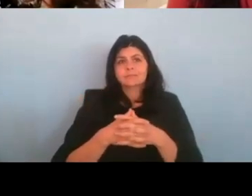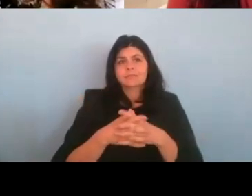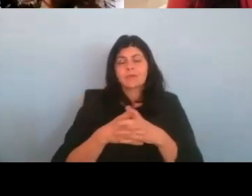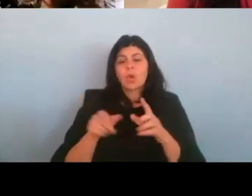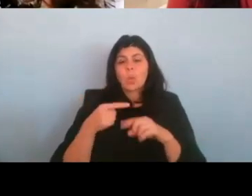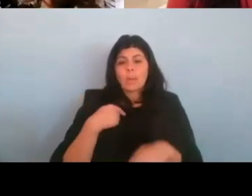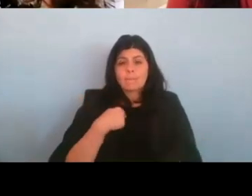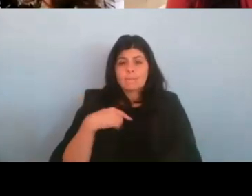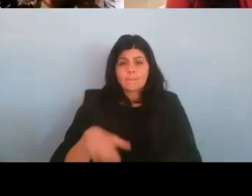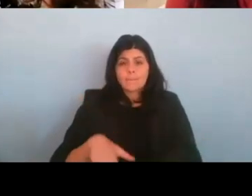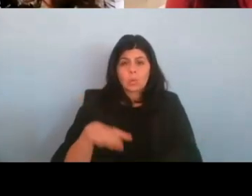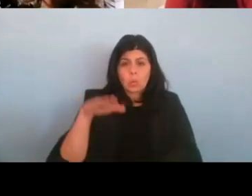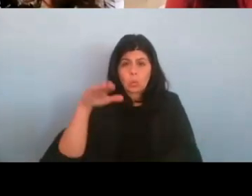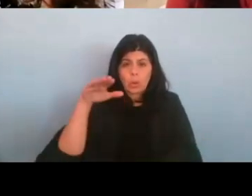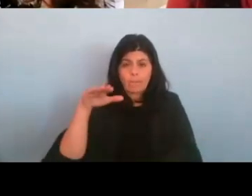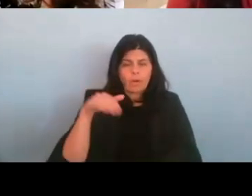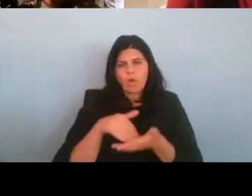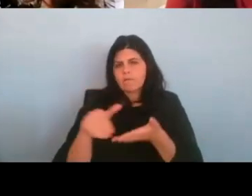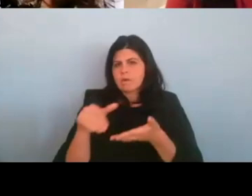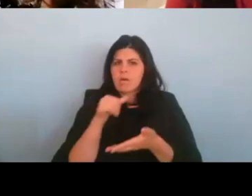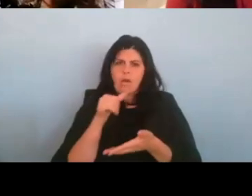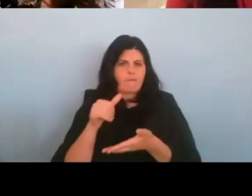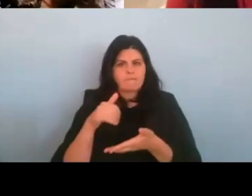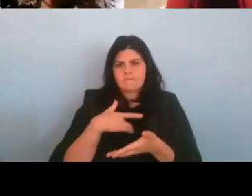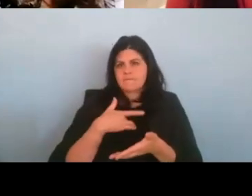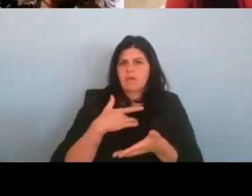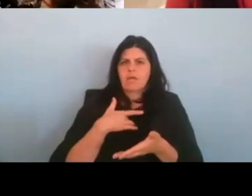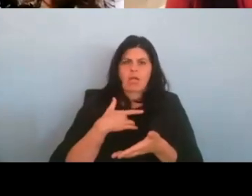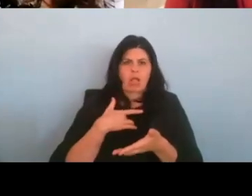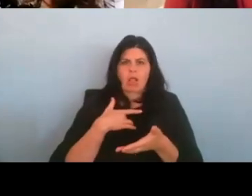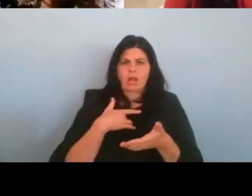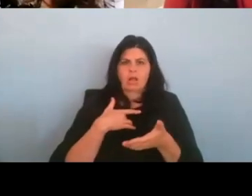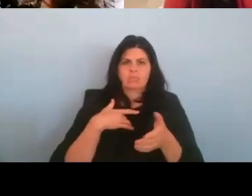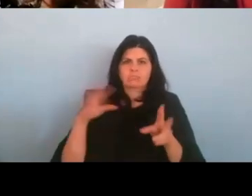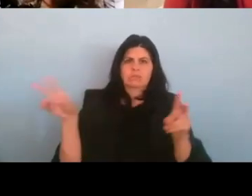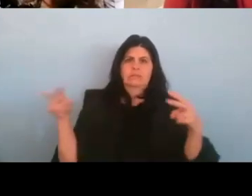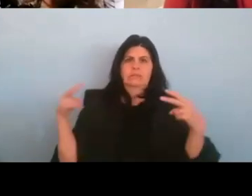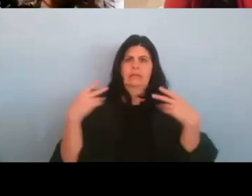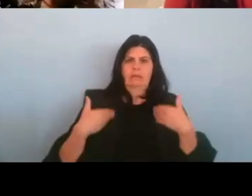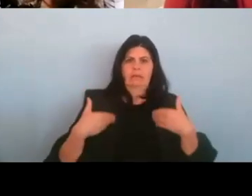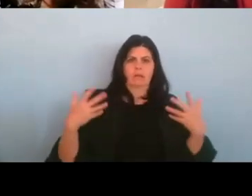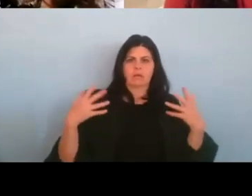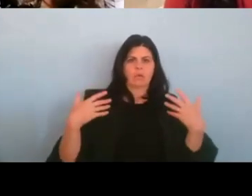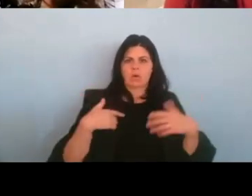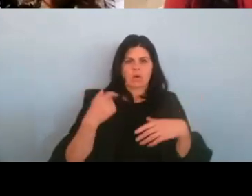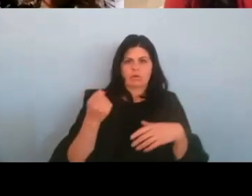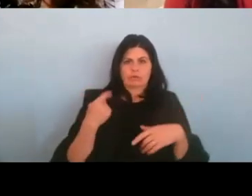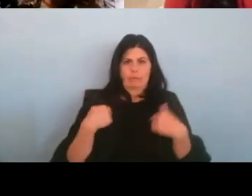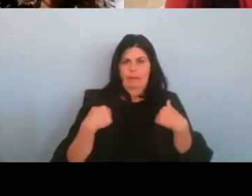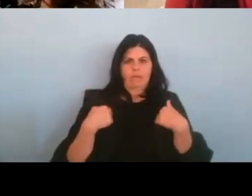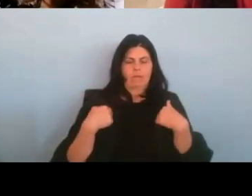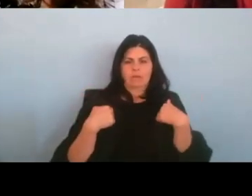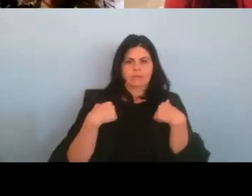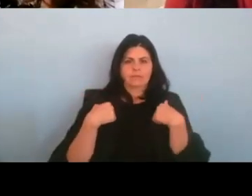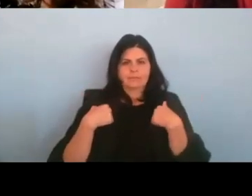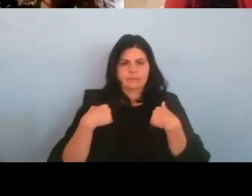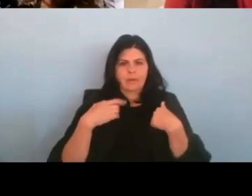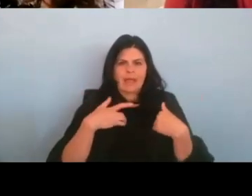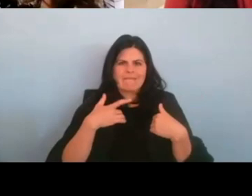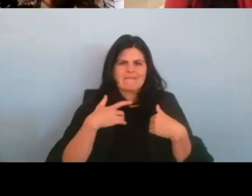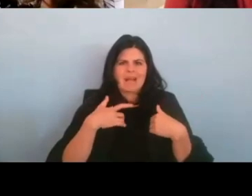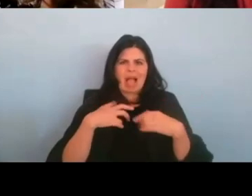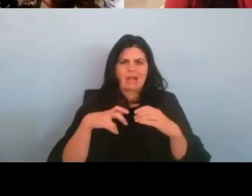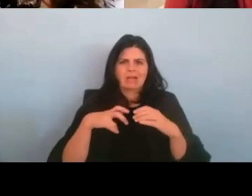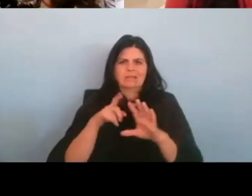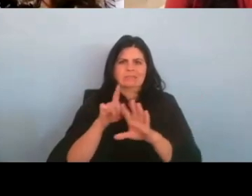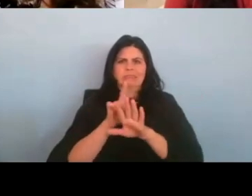very often do not feel seen or understood. Um, I felt like an outsider in the world,